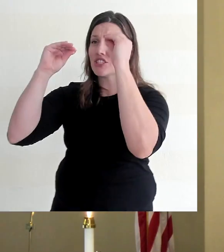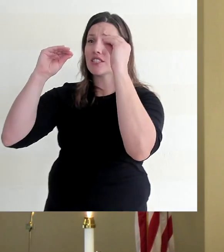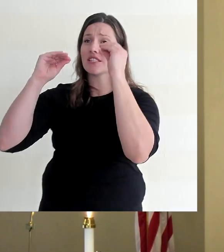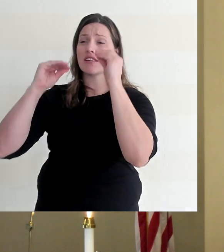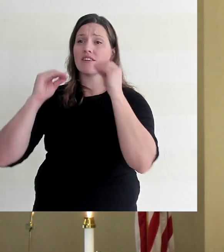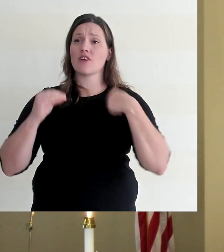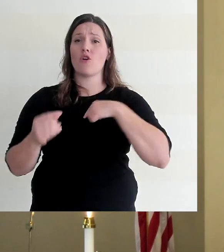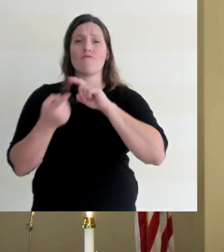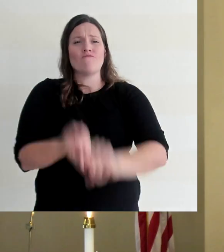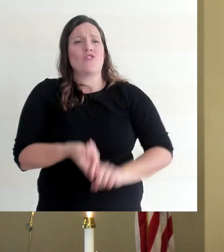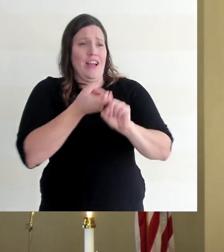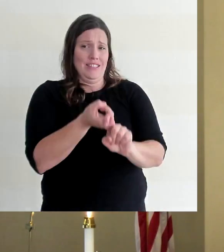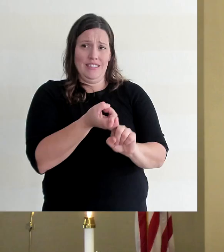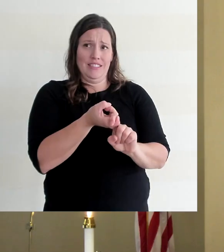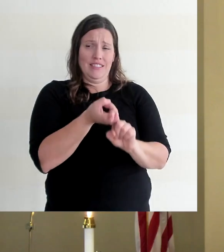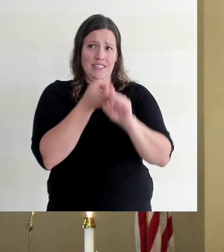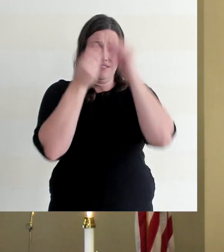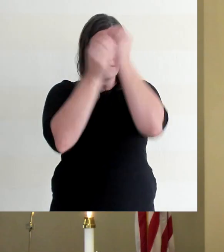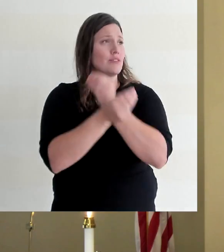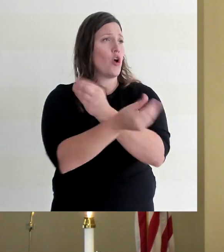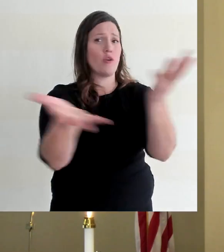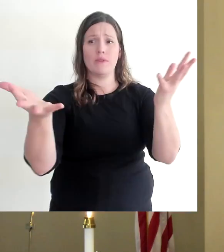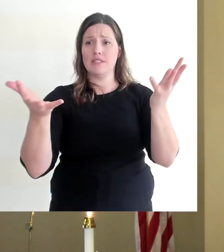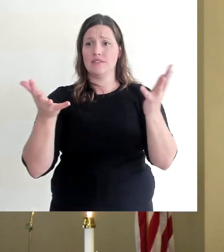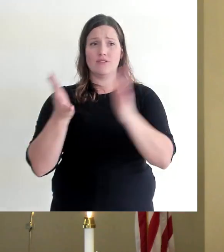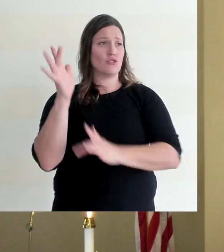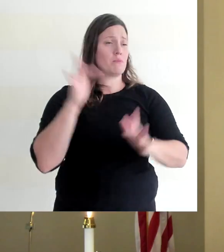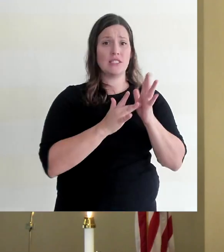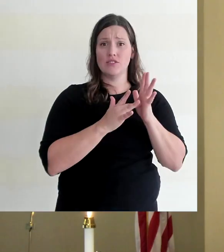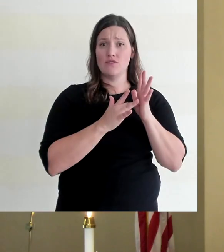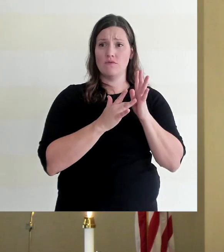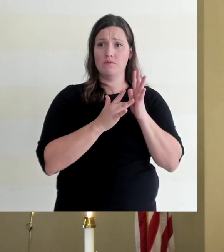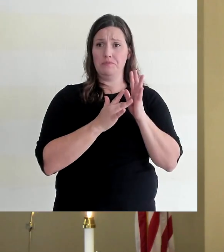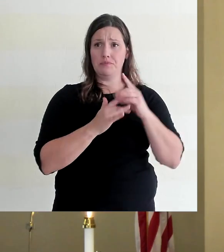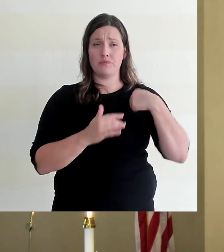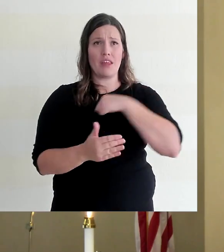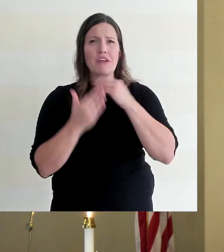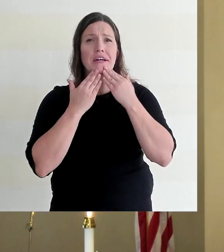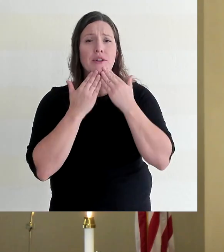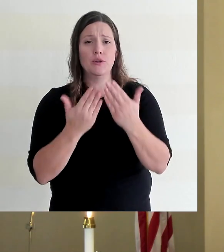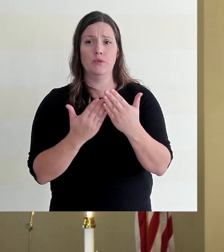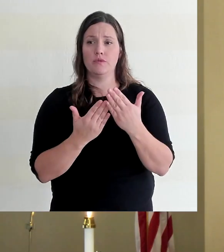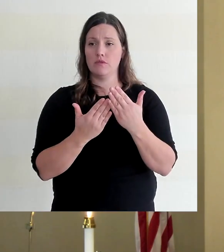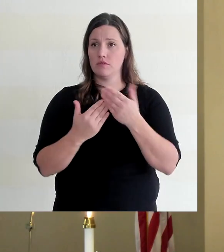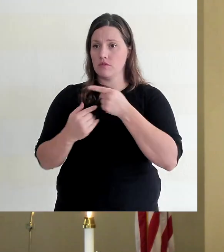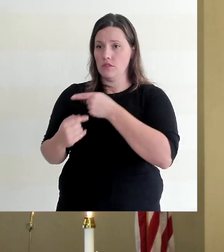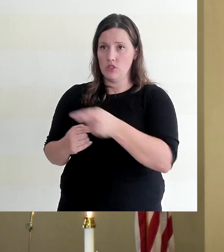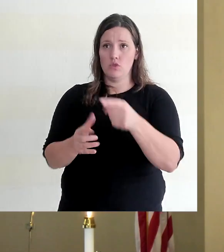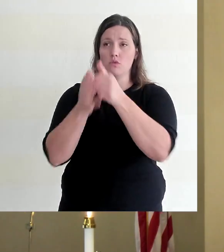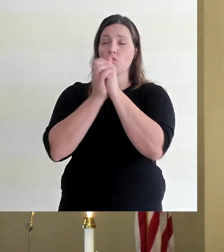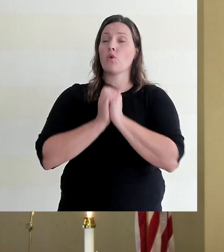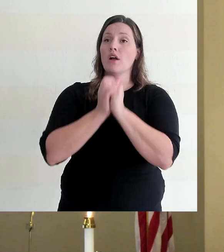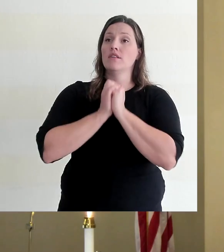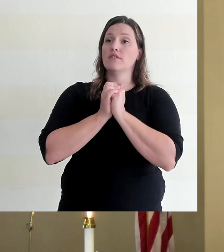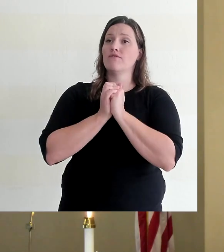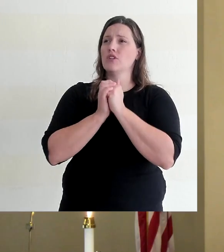parents and friends who told us about Jesus. And so we thank God for them. We